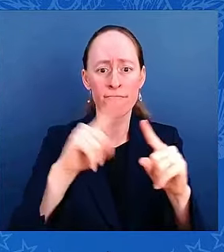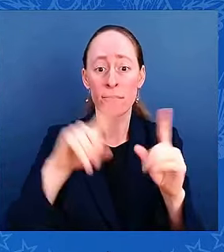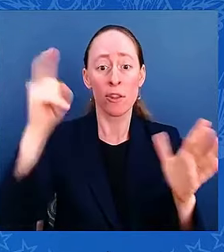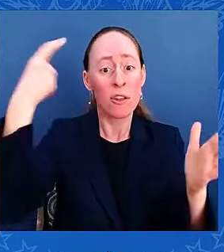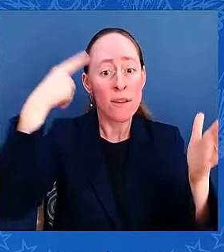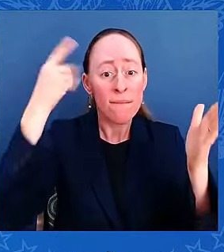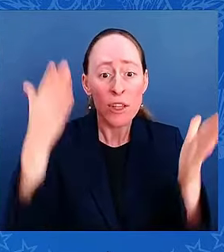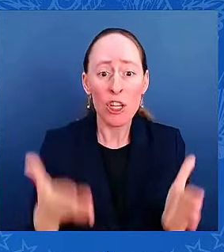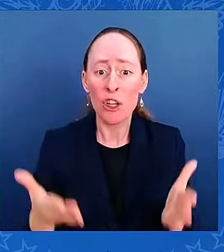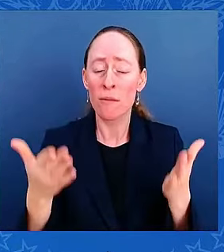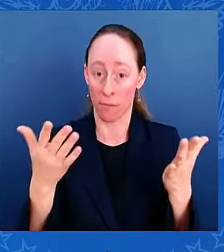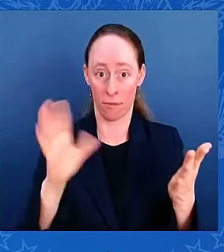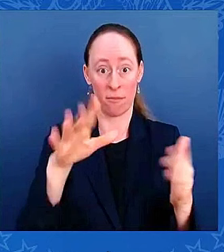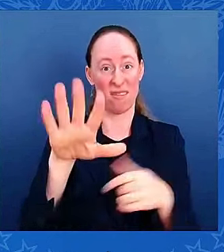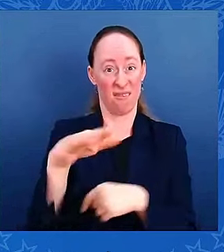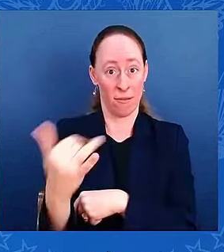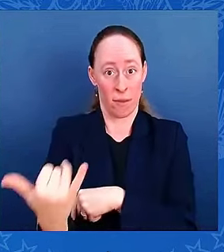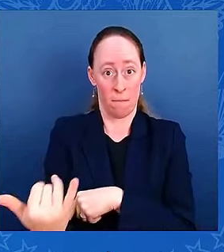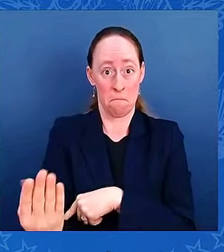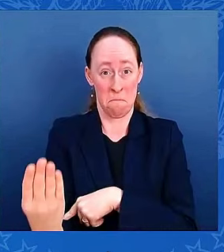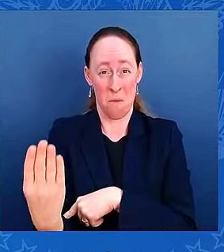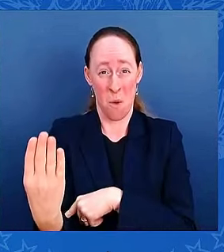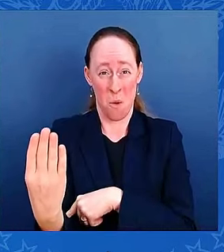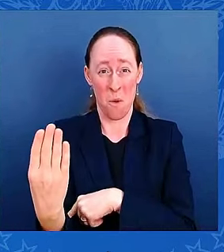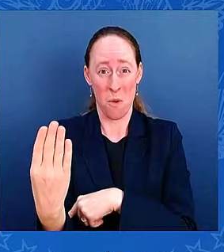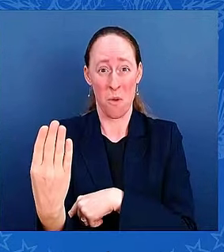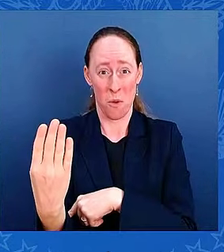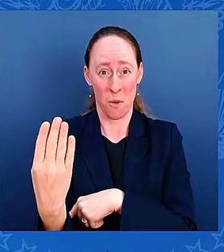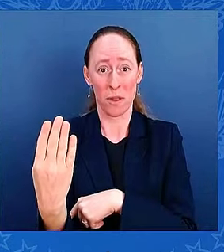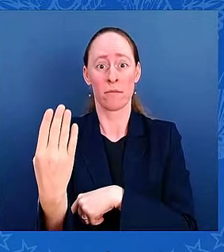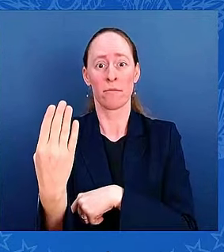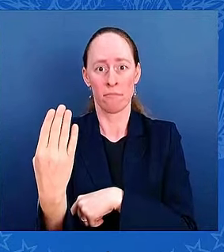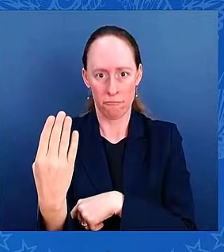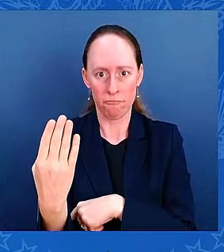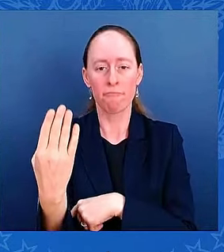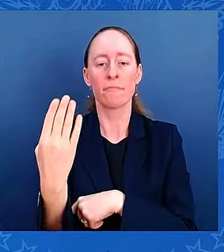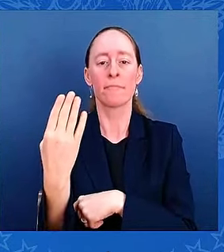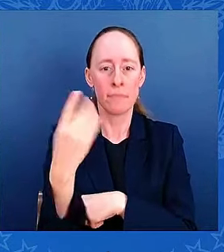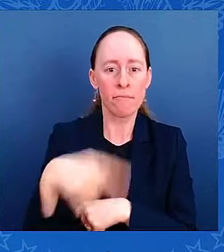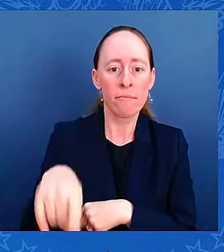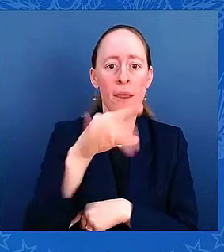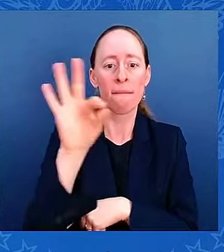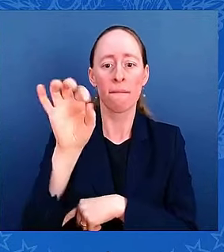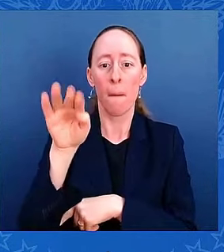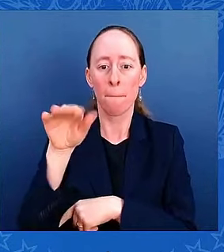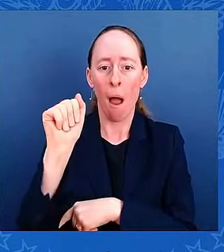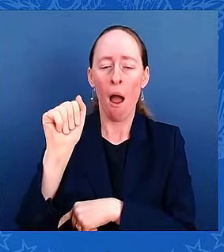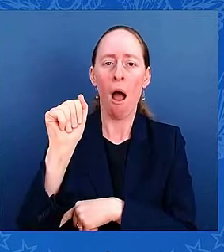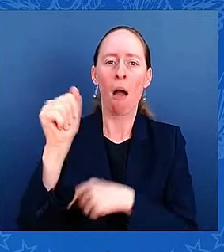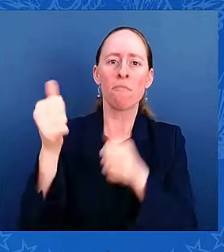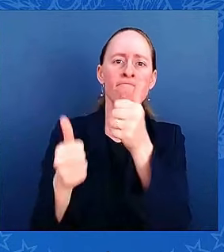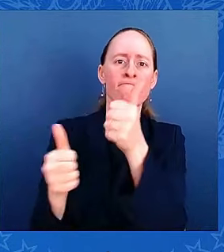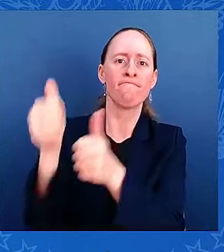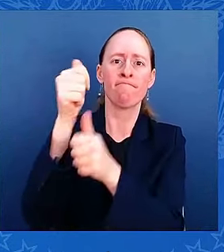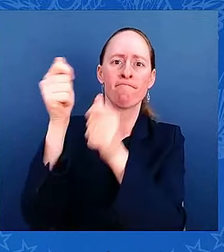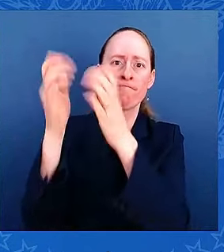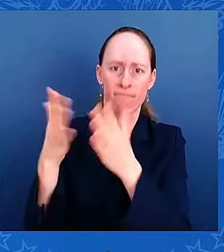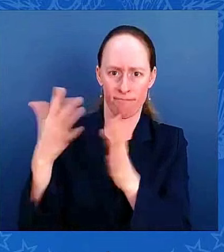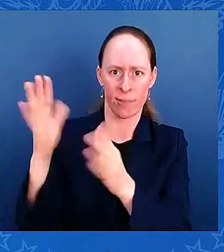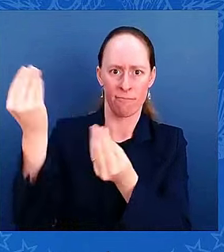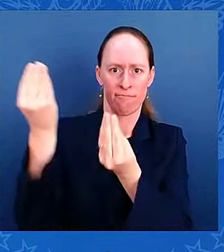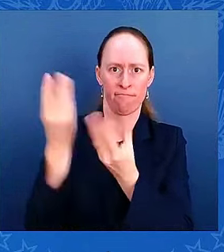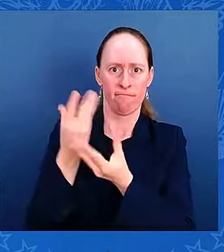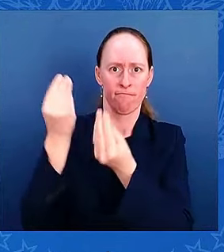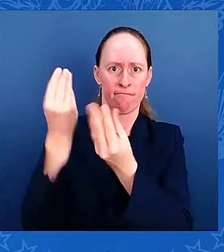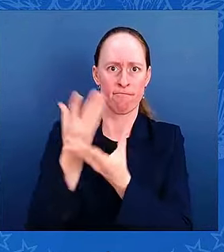we are getting direct assessments from the storm of FEMA, from Director Kurzweil as well. Also, Florida Governor